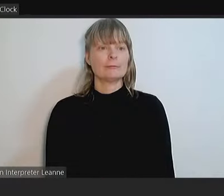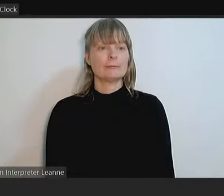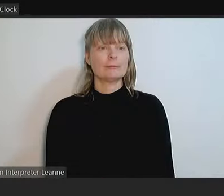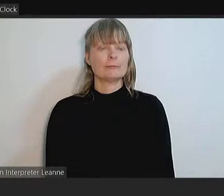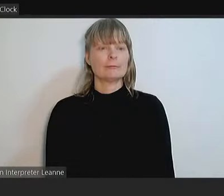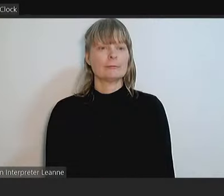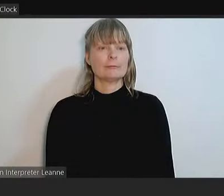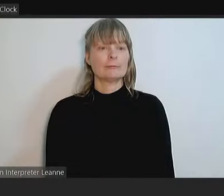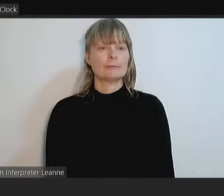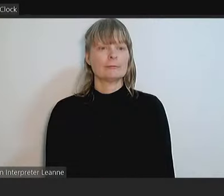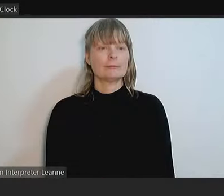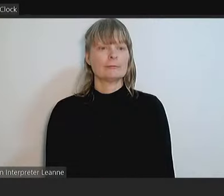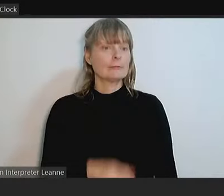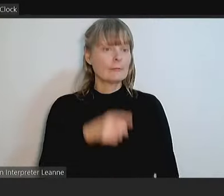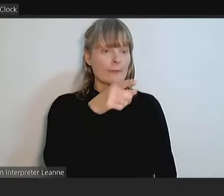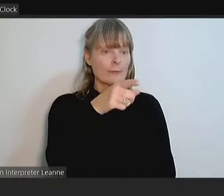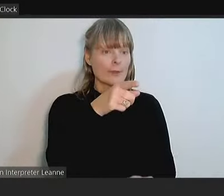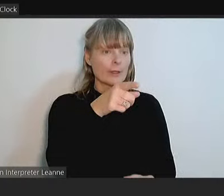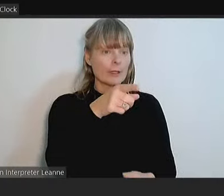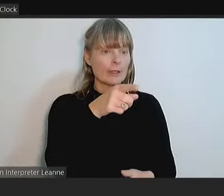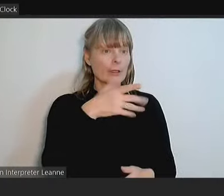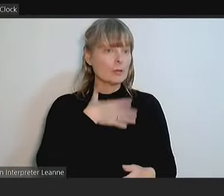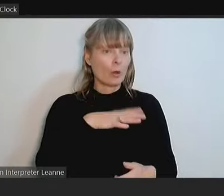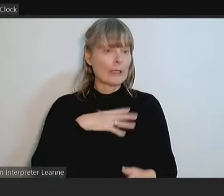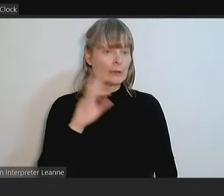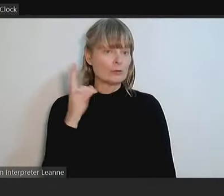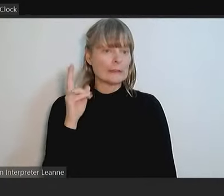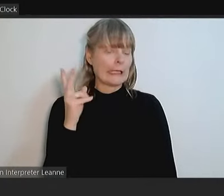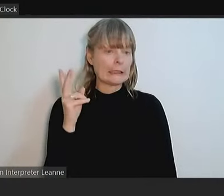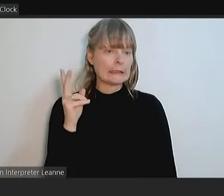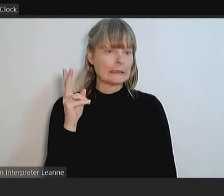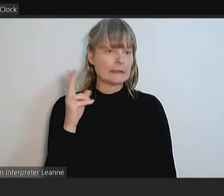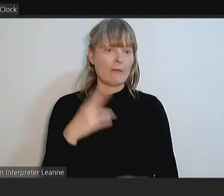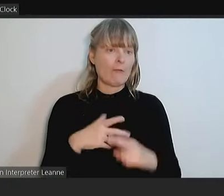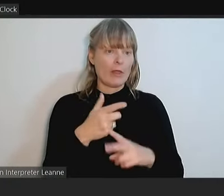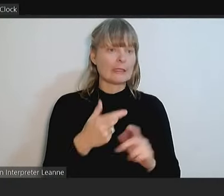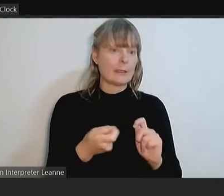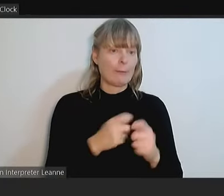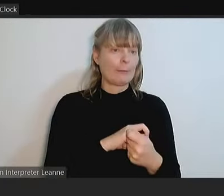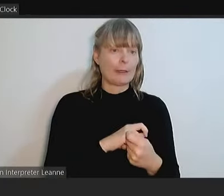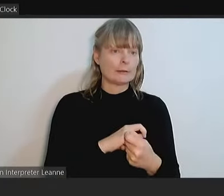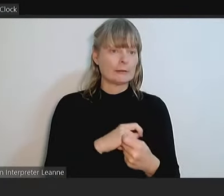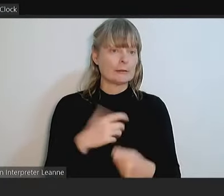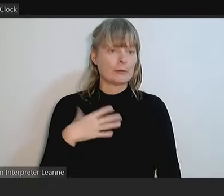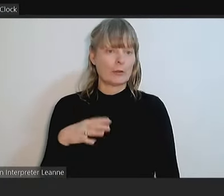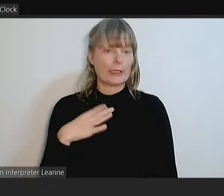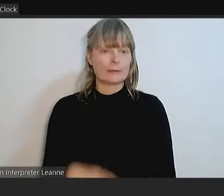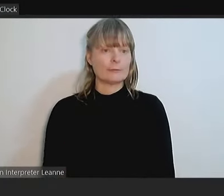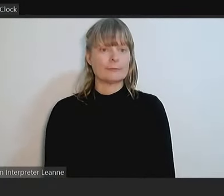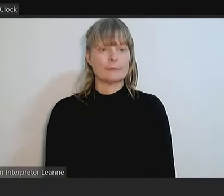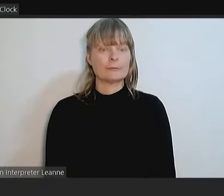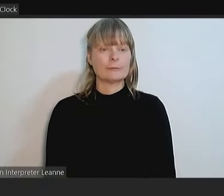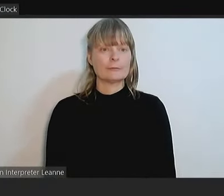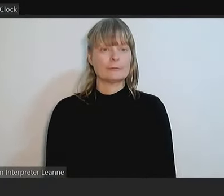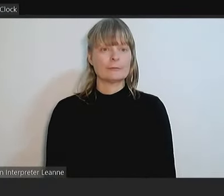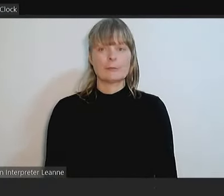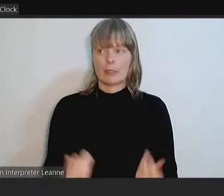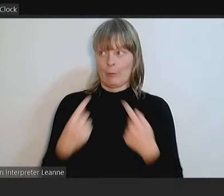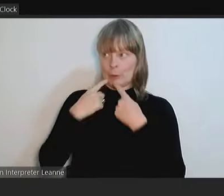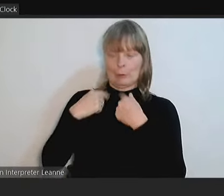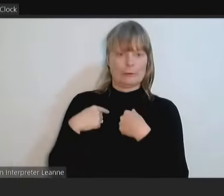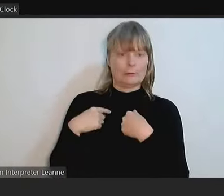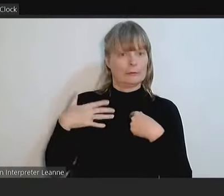So we don't need a second derby for this amendment to go in? Yes, I've just been told. So